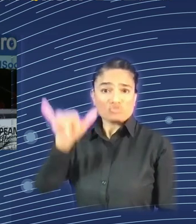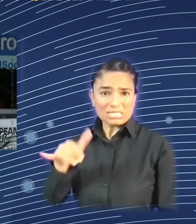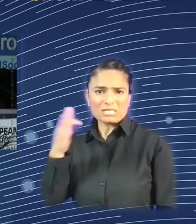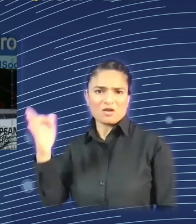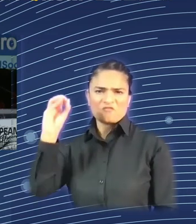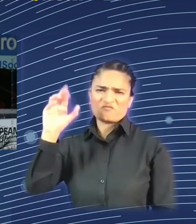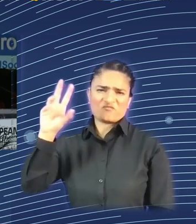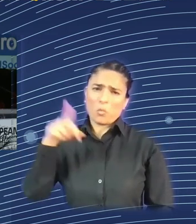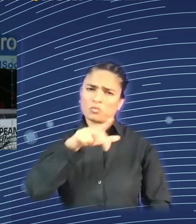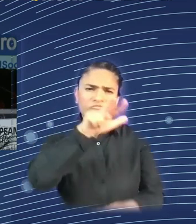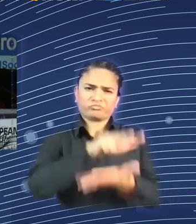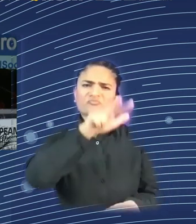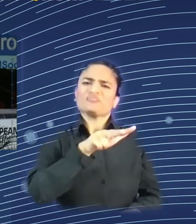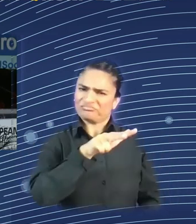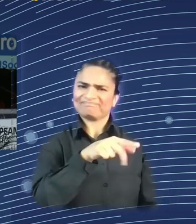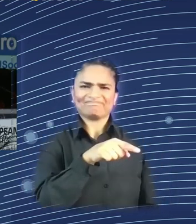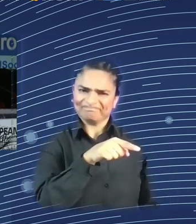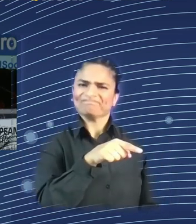so much for productivity.